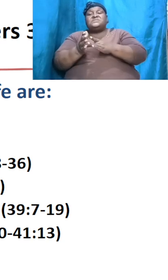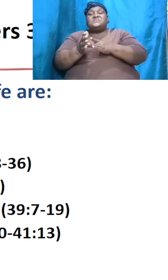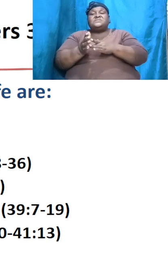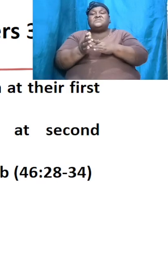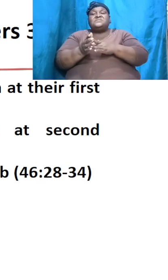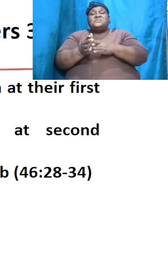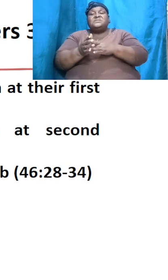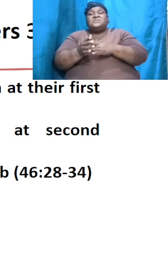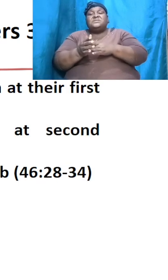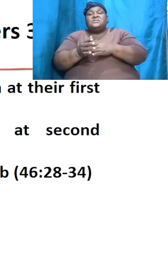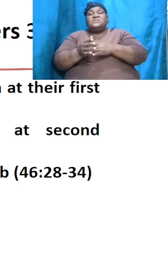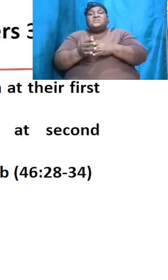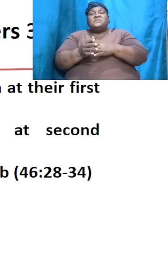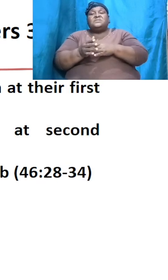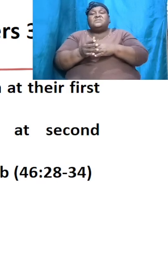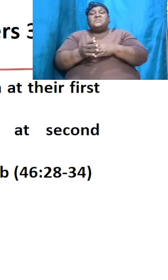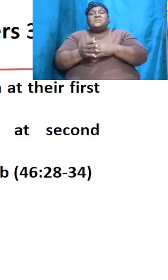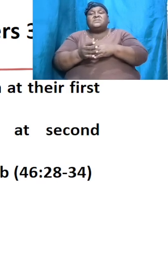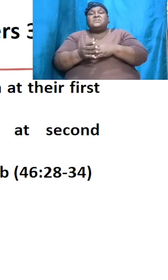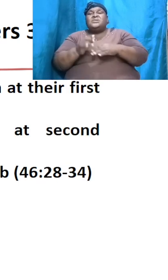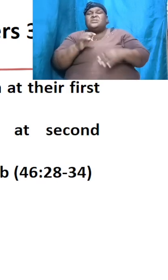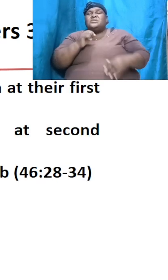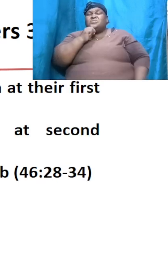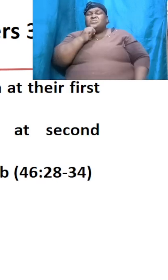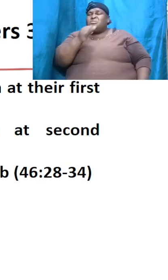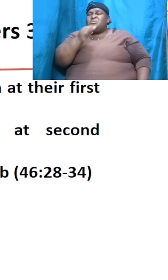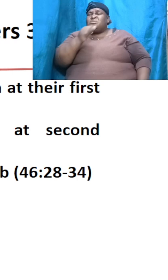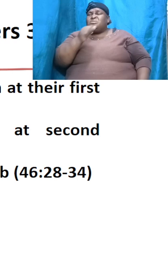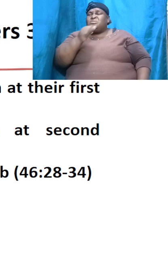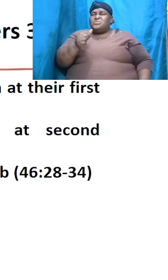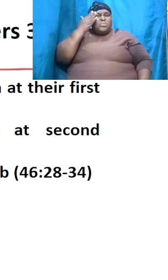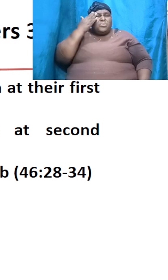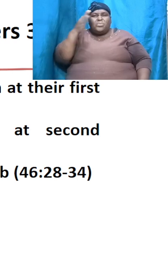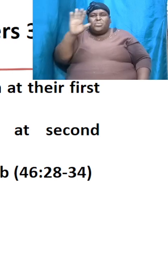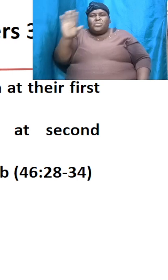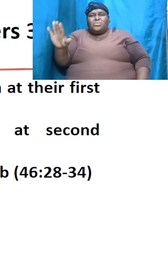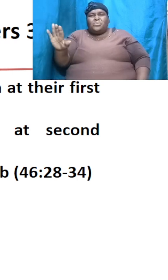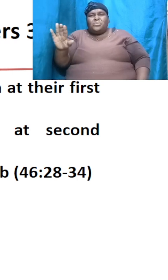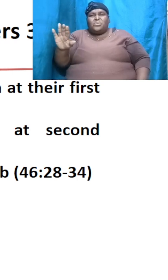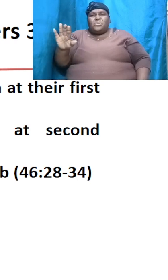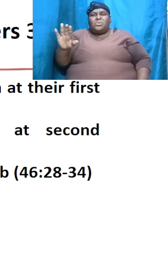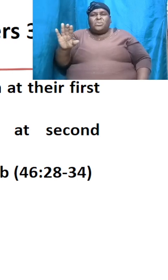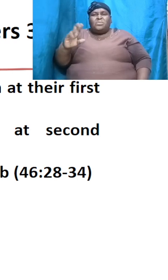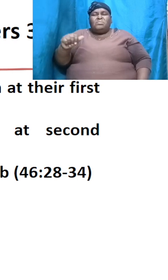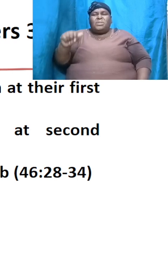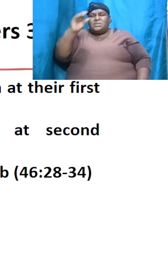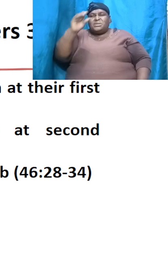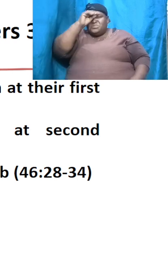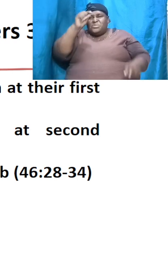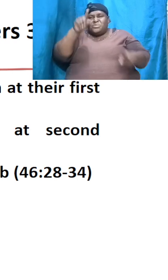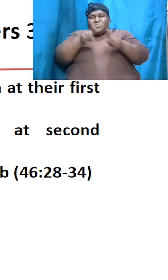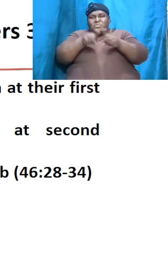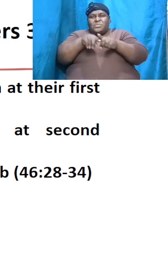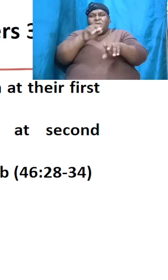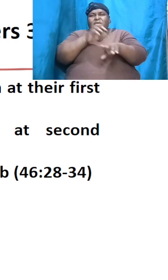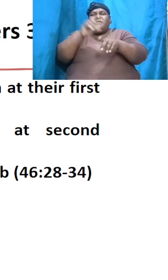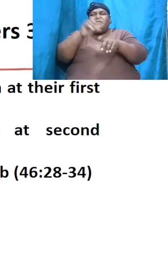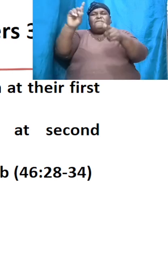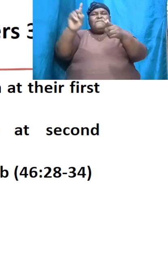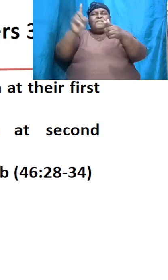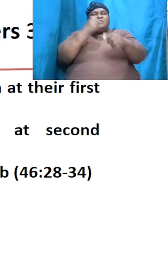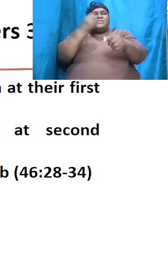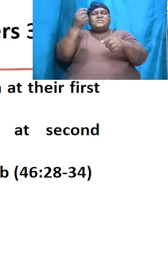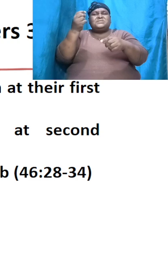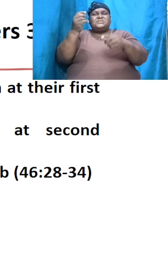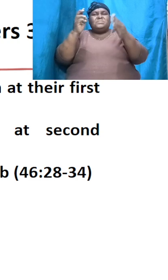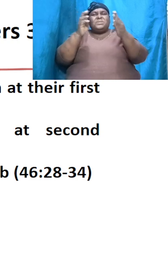but we're not finished he was unrecognized by his brethren at their first meeting just like